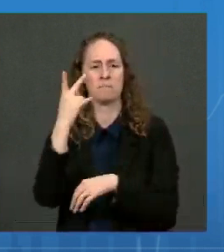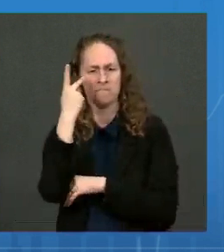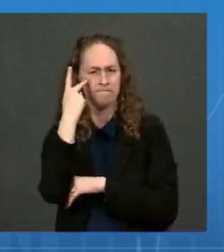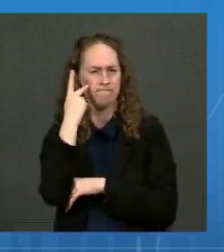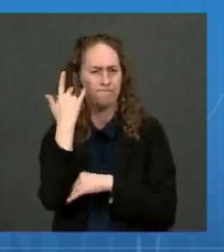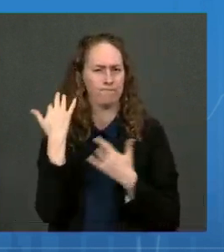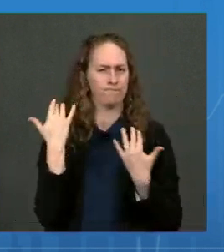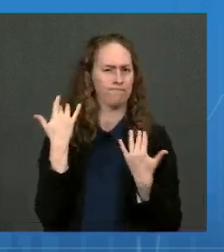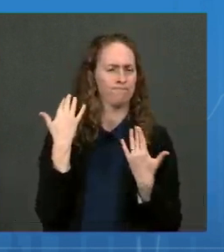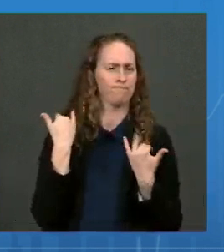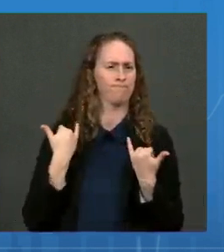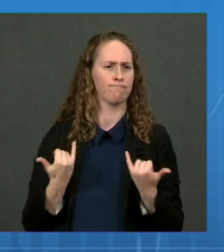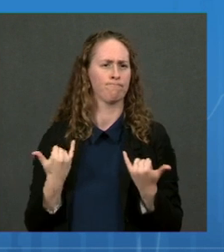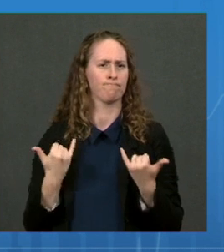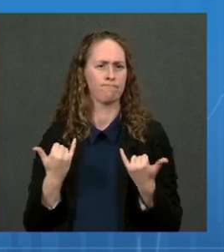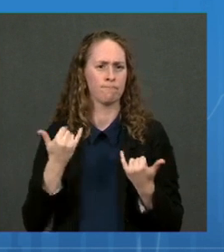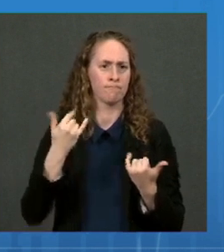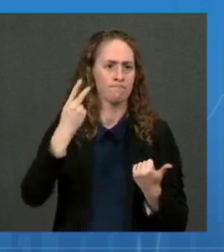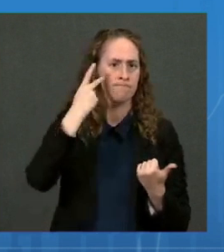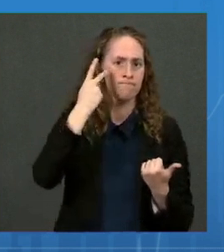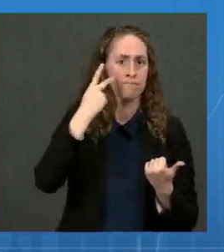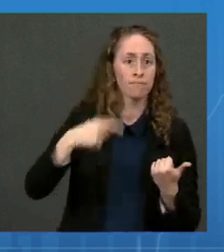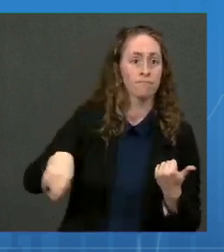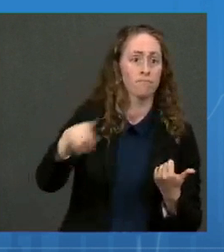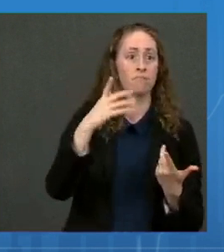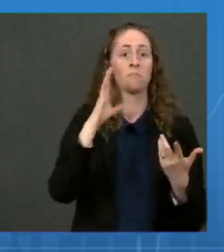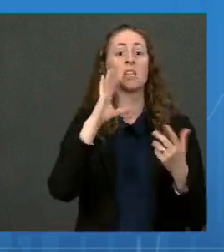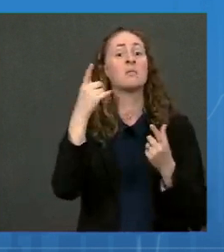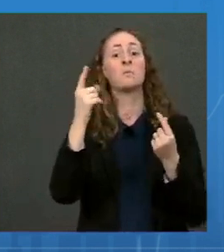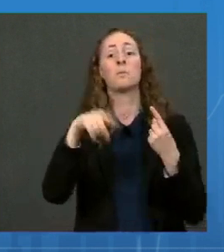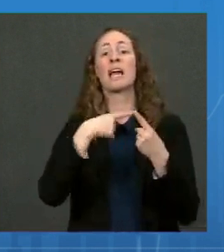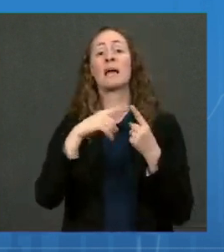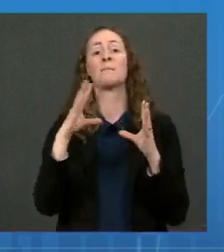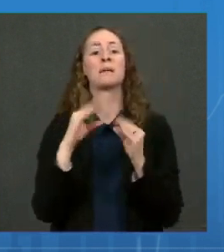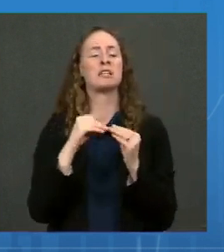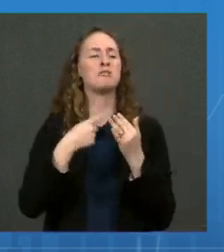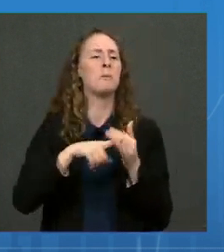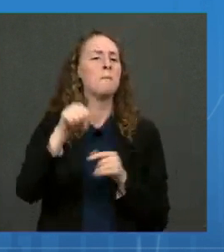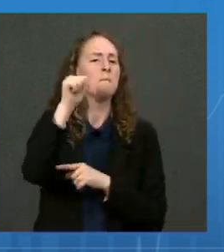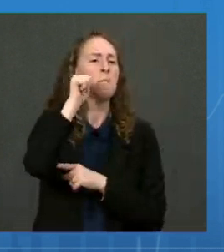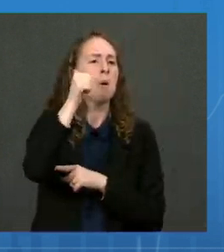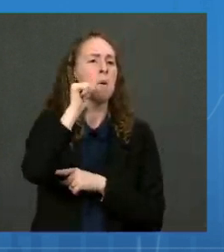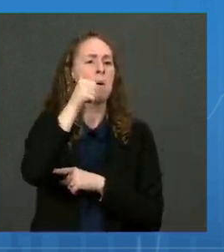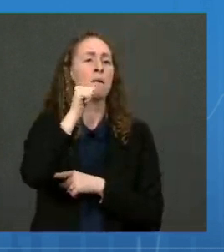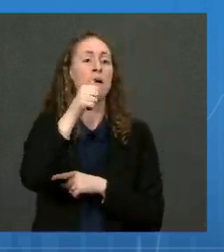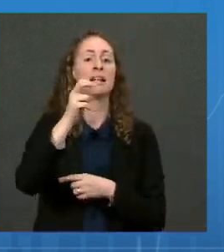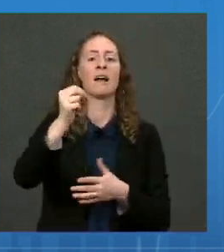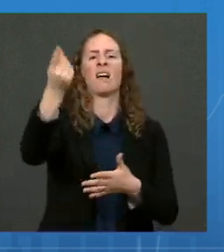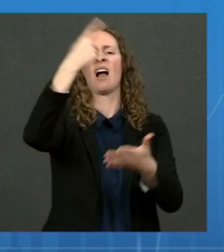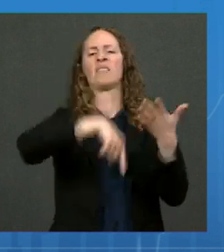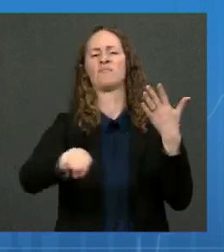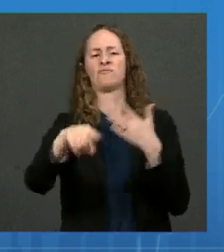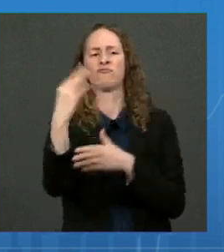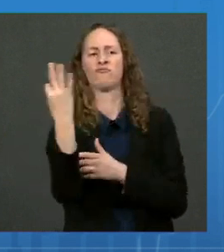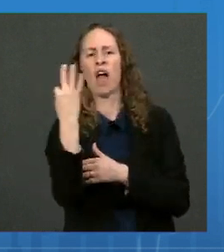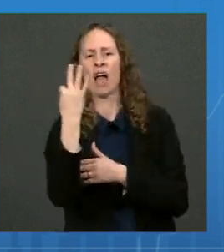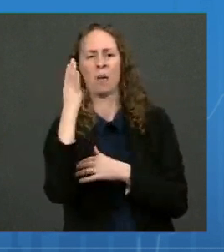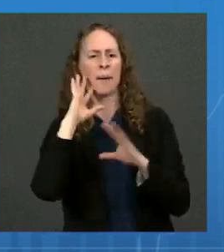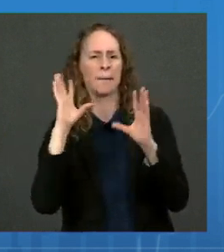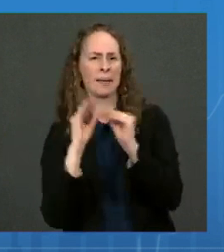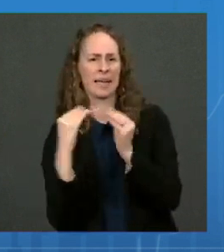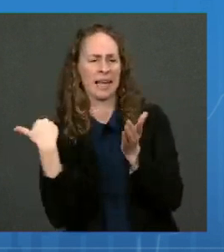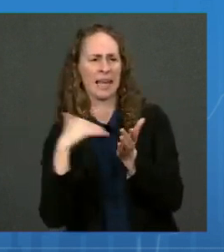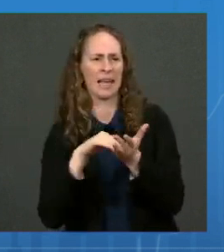will begin meeting tomorrow, followed by ACIP next Wednesday. So we anticipate hearing decisions from both the FDA and CDC